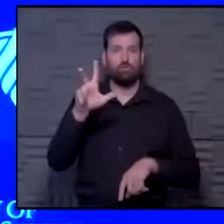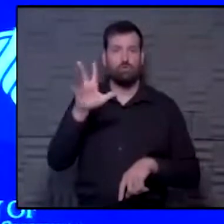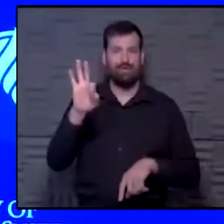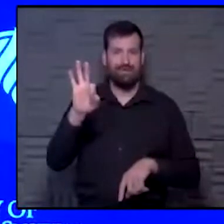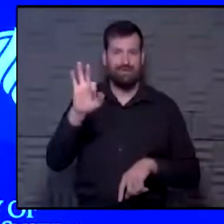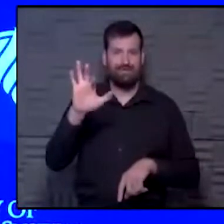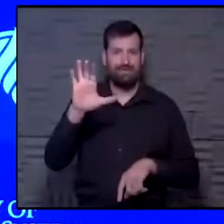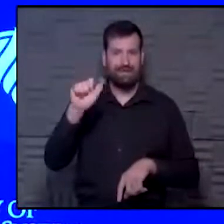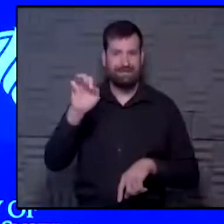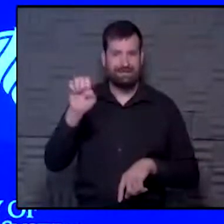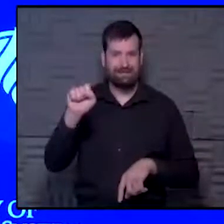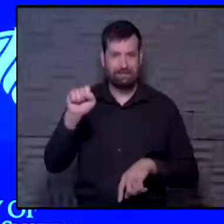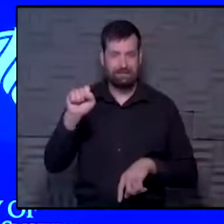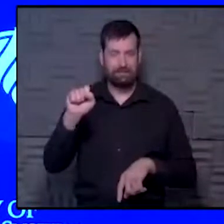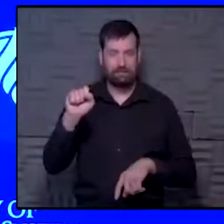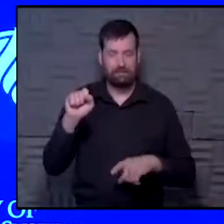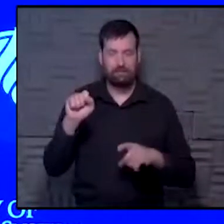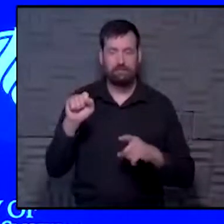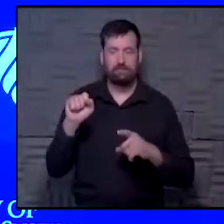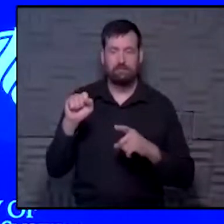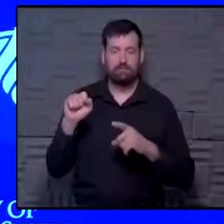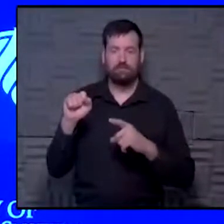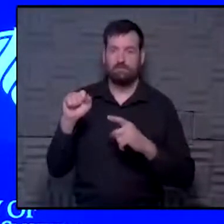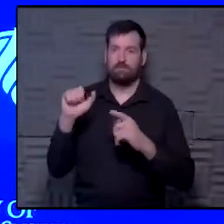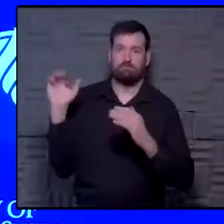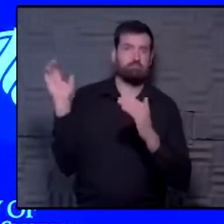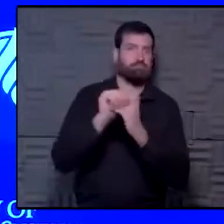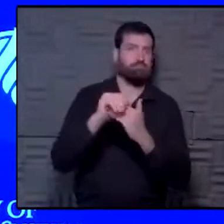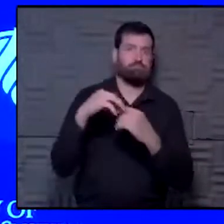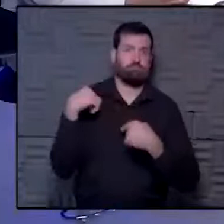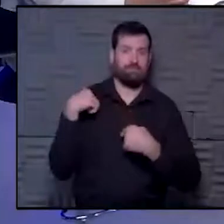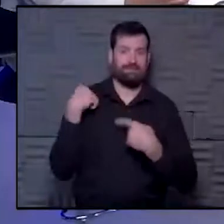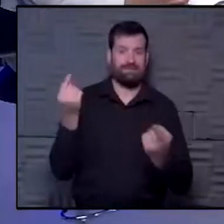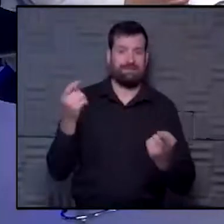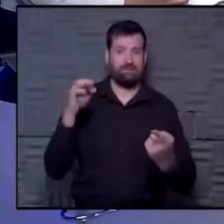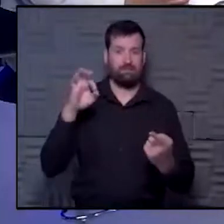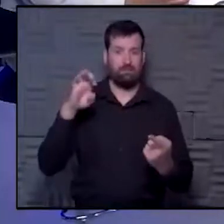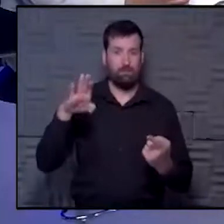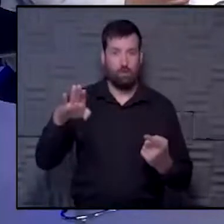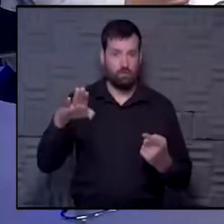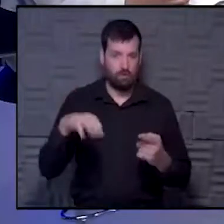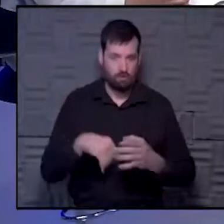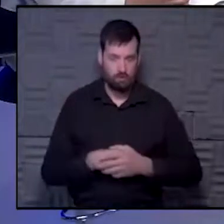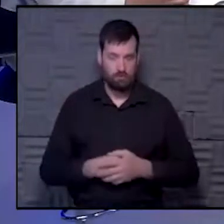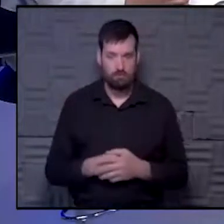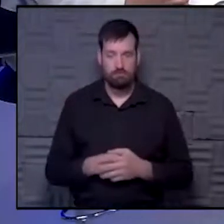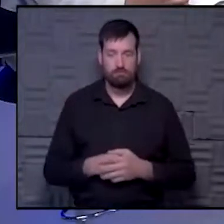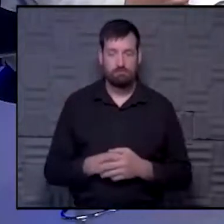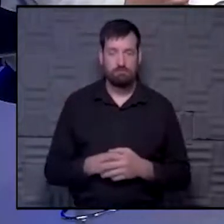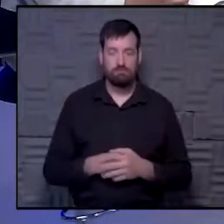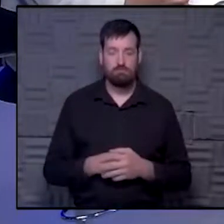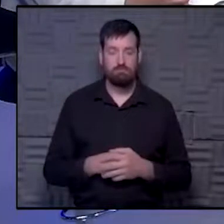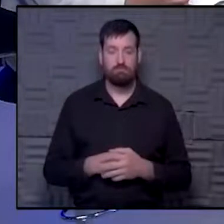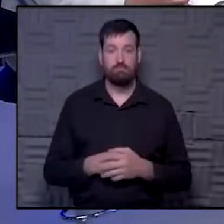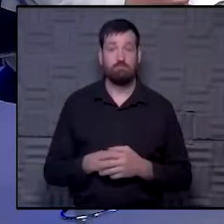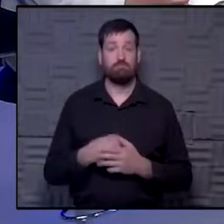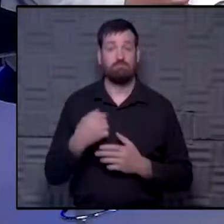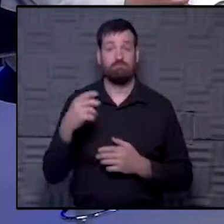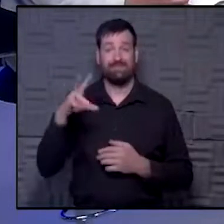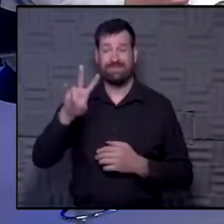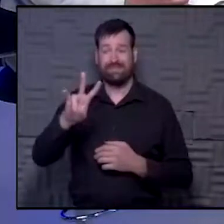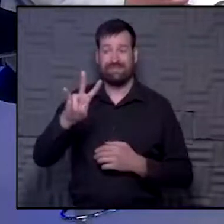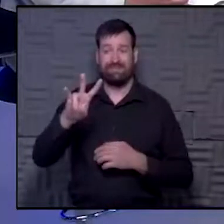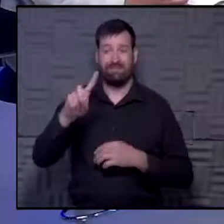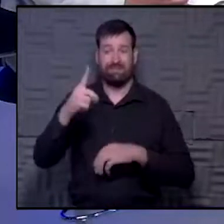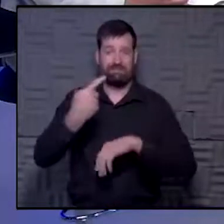Something about that. Which was the highest since February. Yeah. Two months. And the seven-day rolling